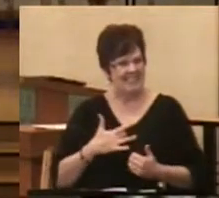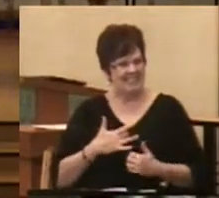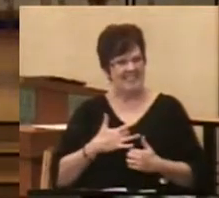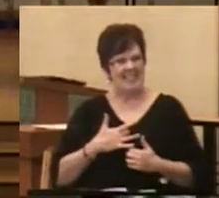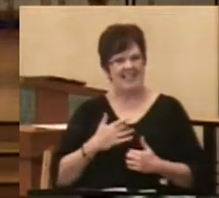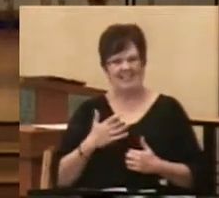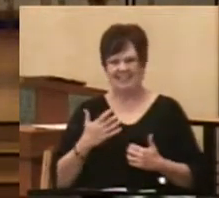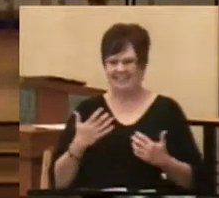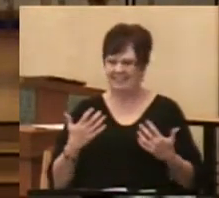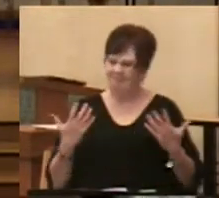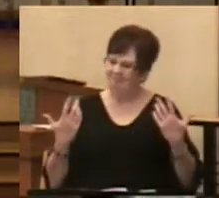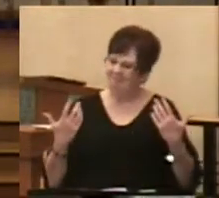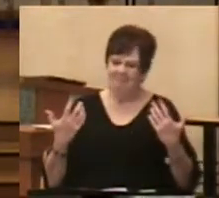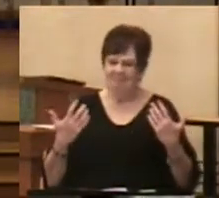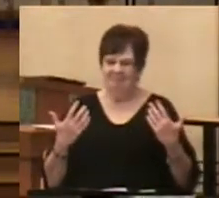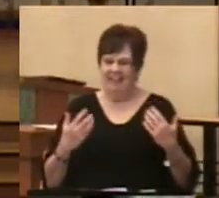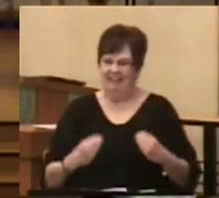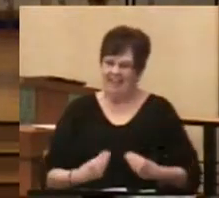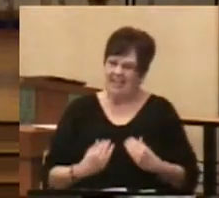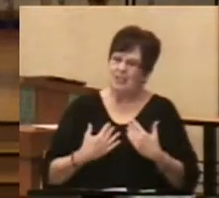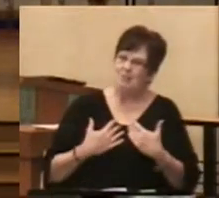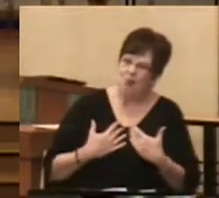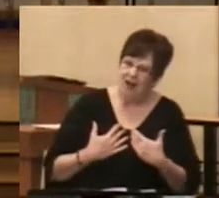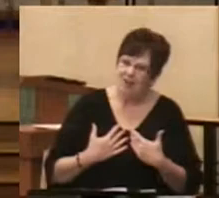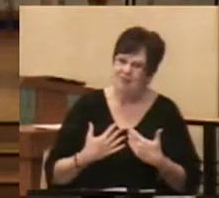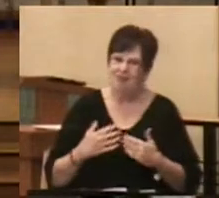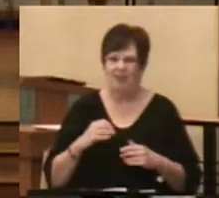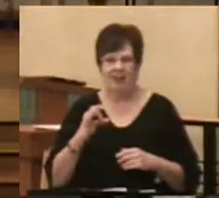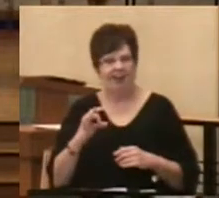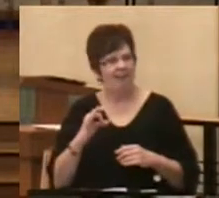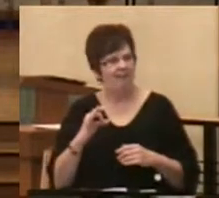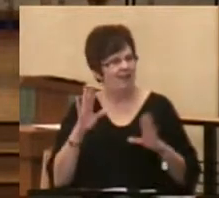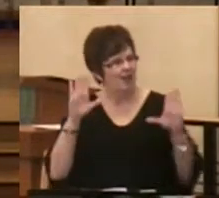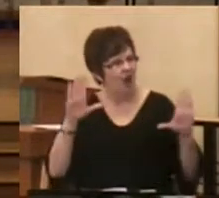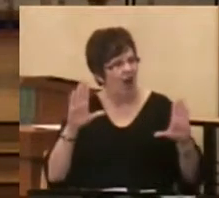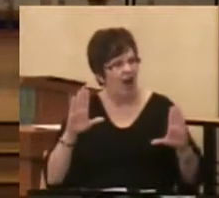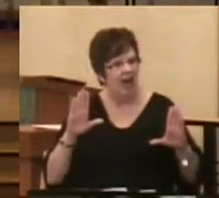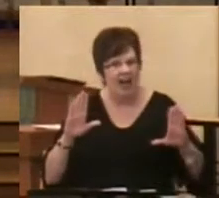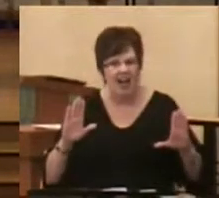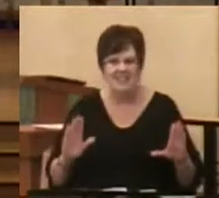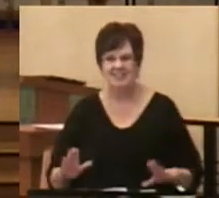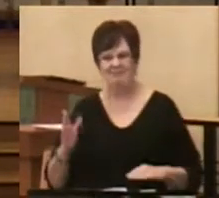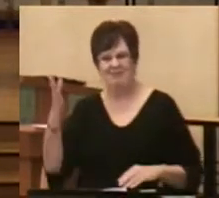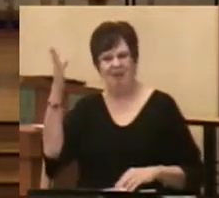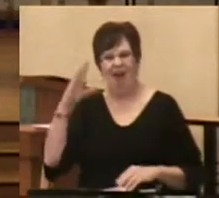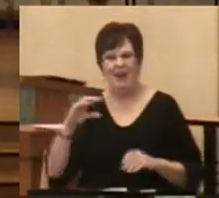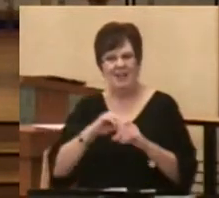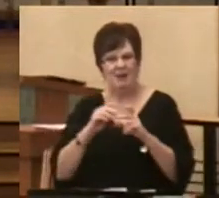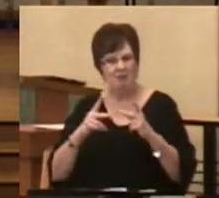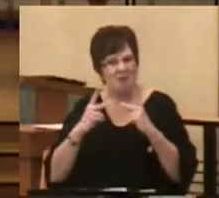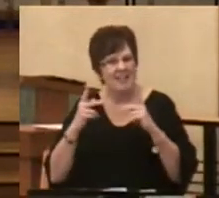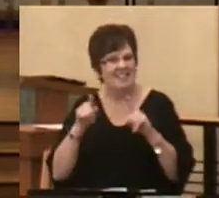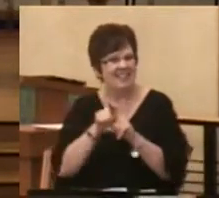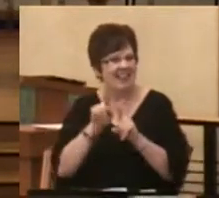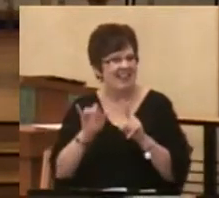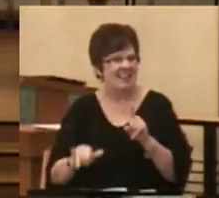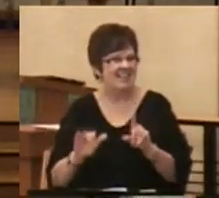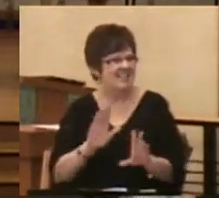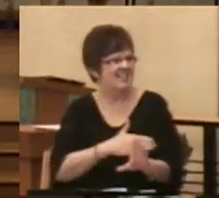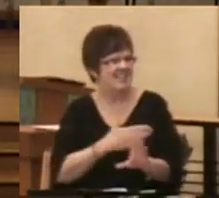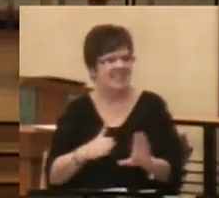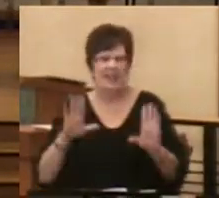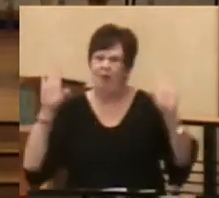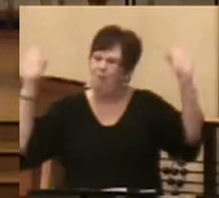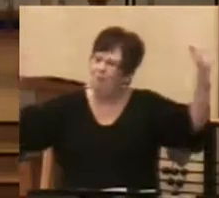feel the inspiration of an awesome and wondrous God in a place like this, singing a